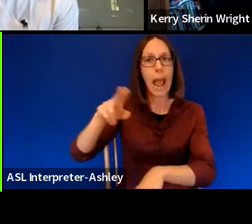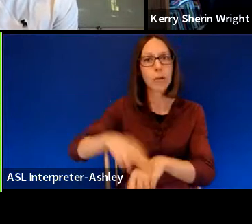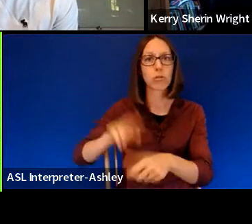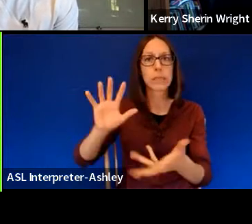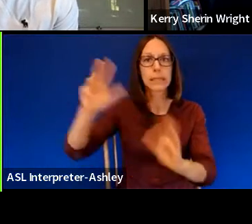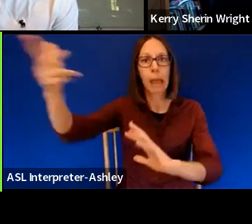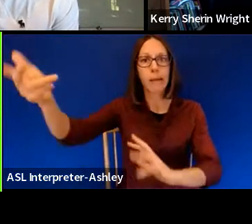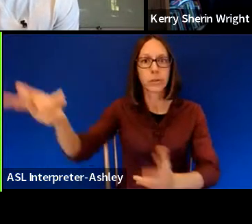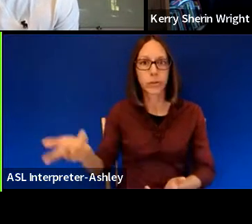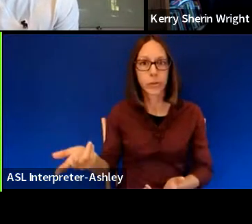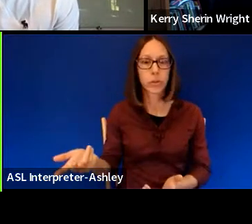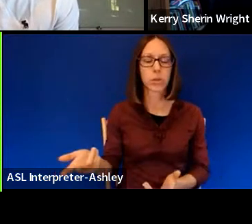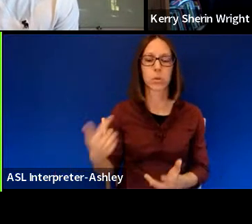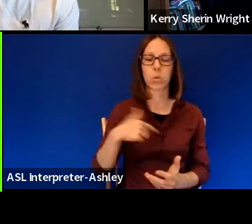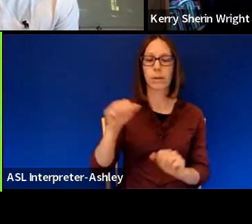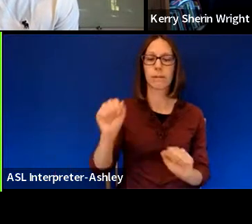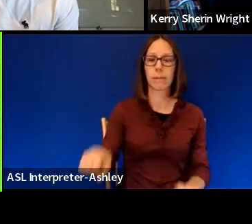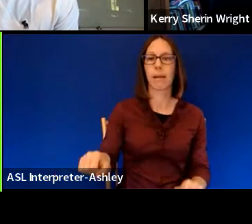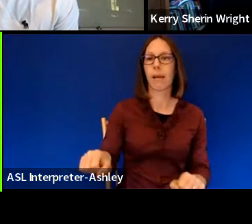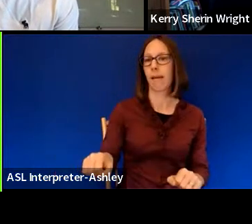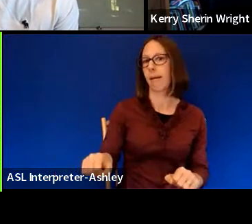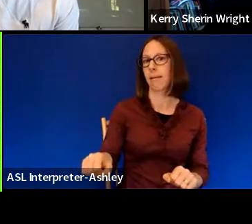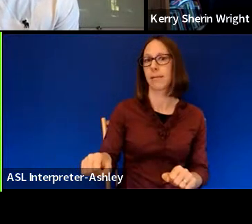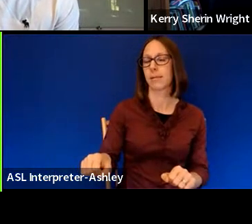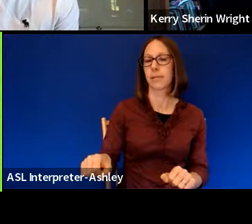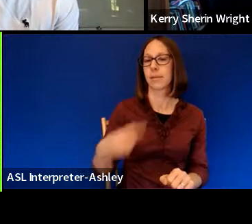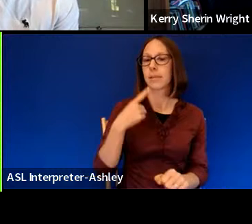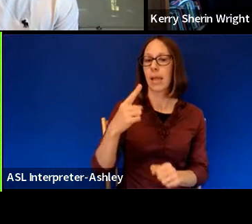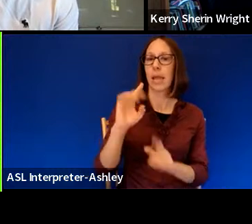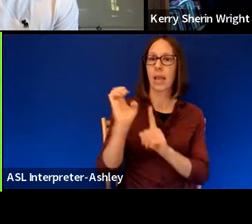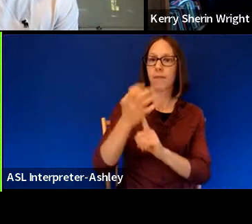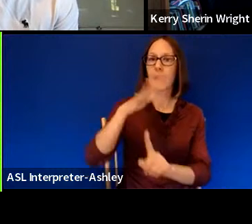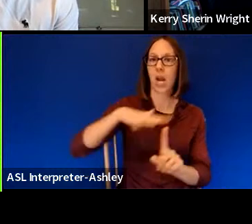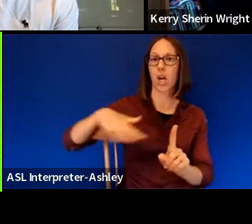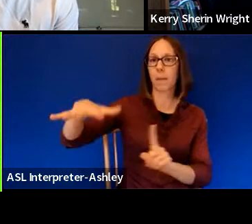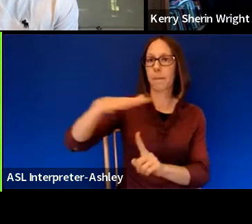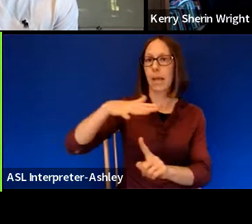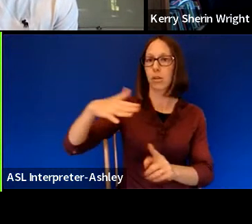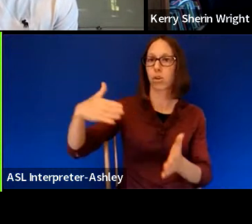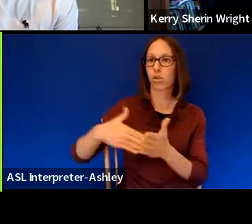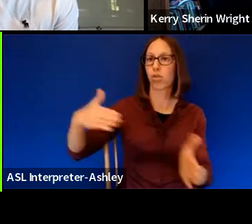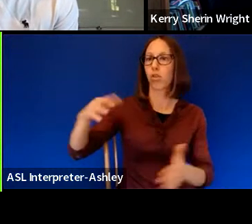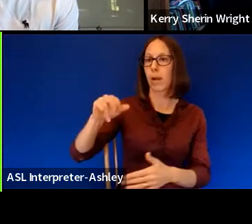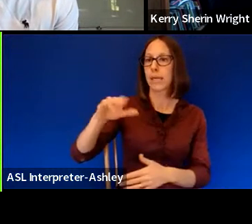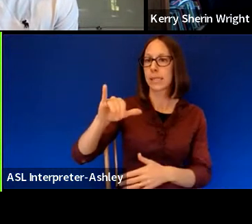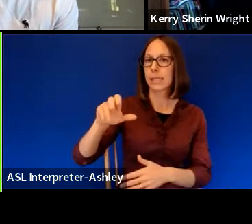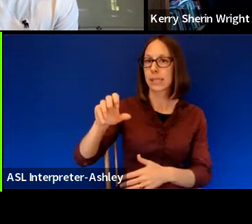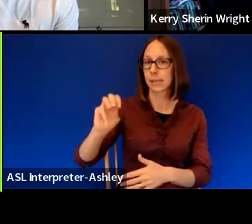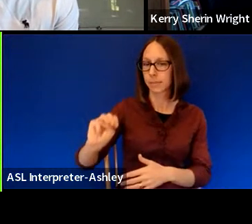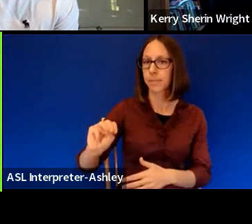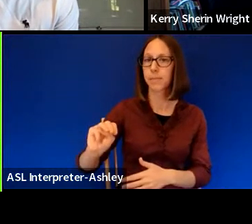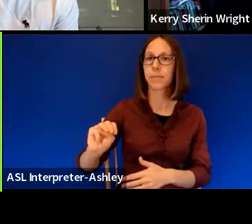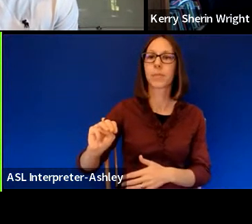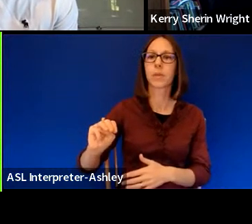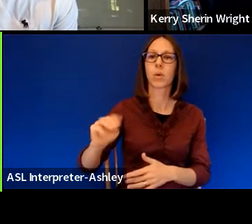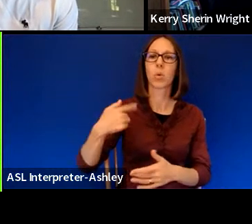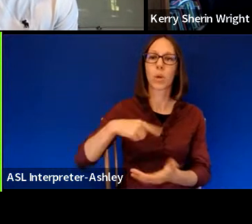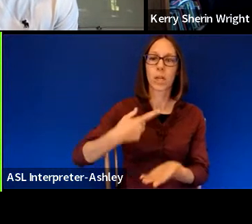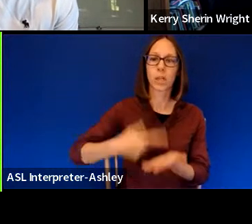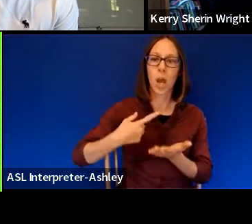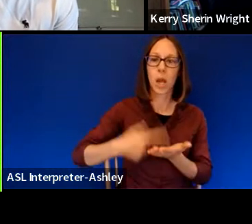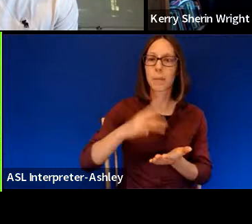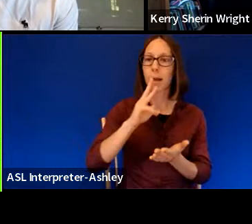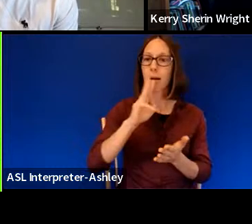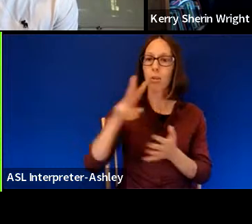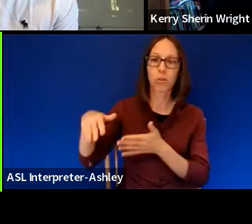you know, we could even go so far to say environmental racism and things like that. So there's a way in which just by talking about the river, you're